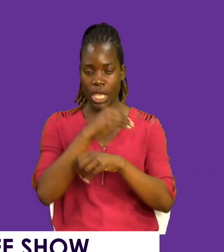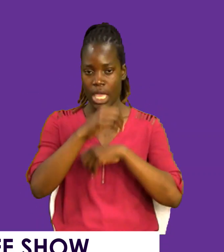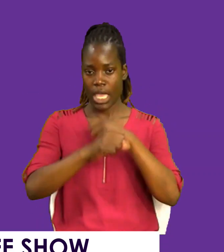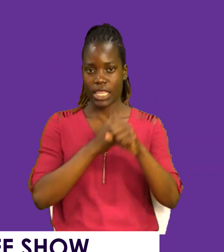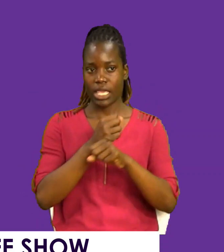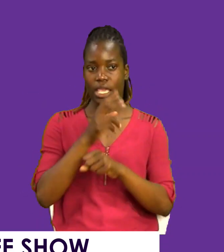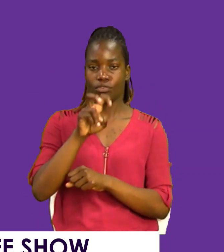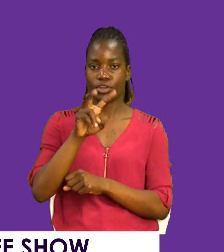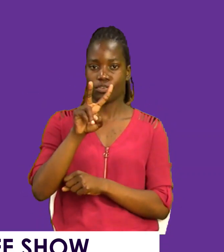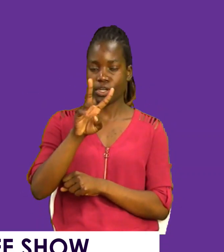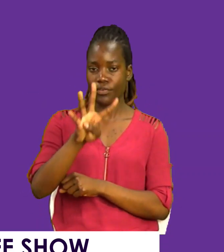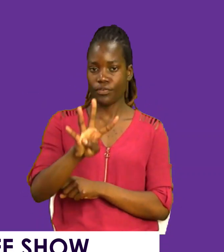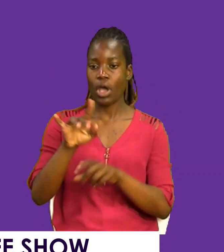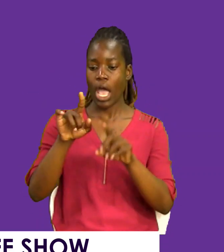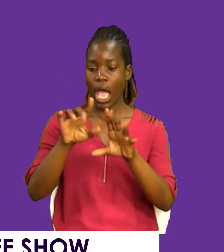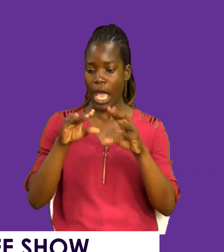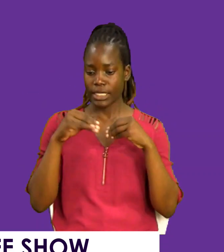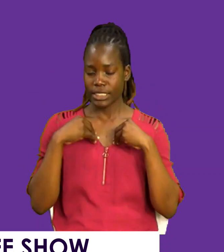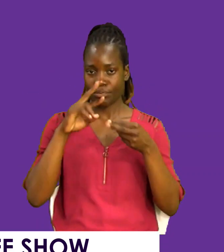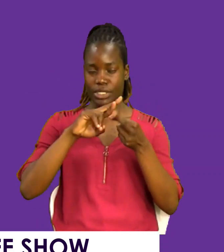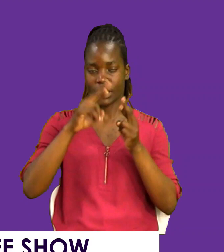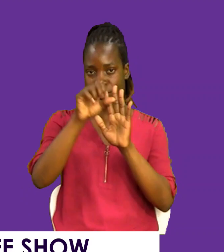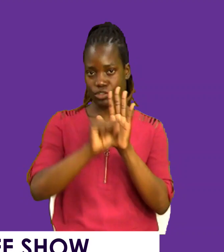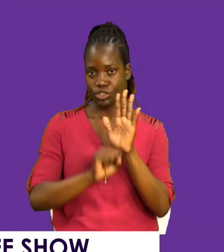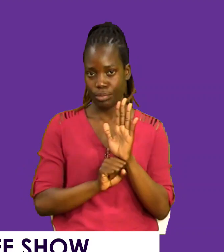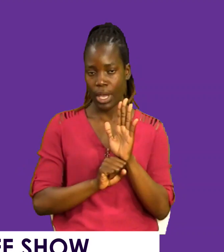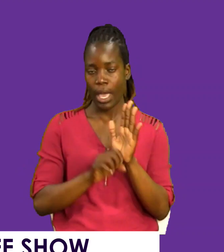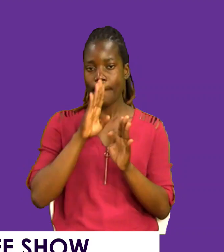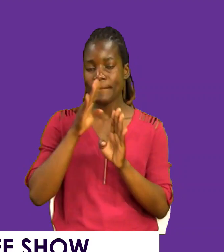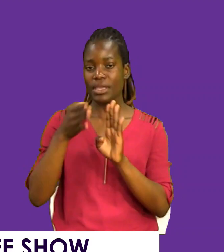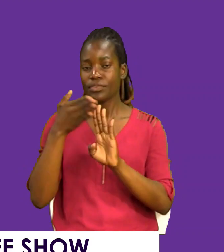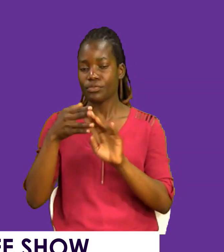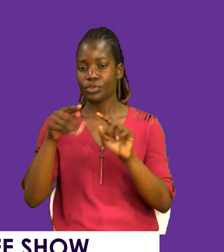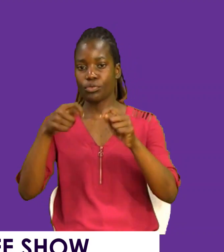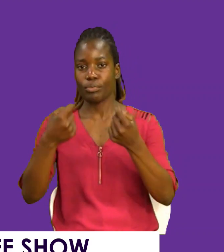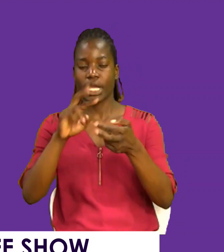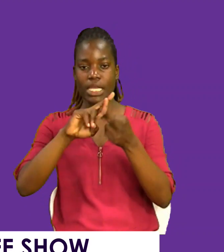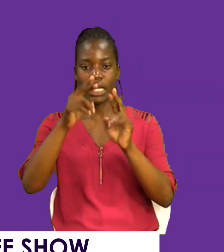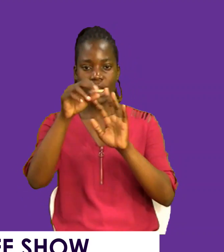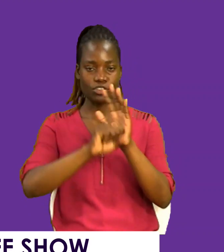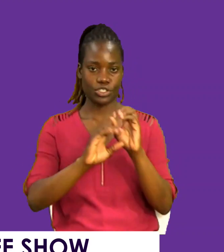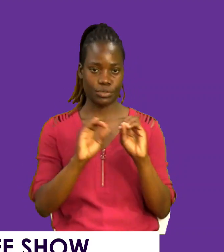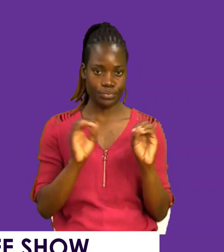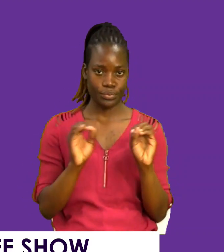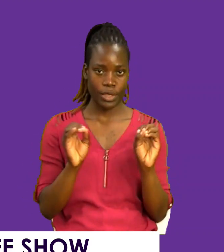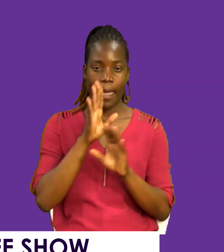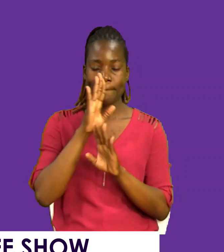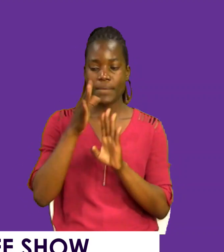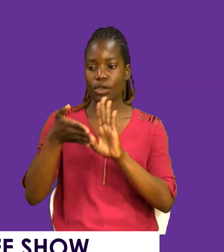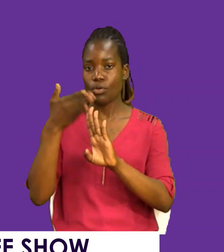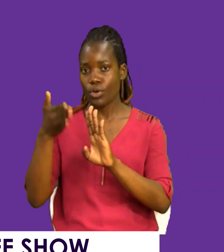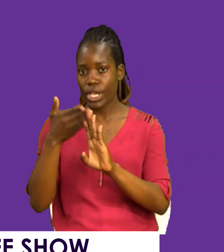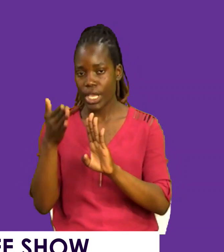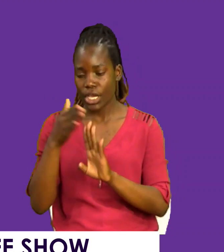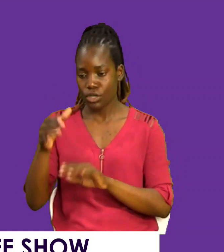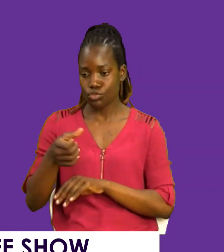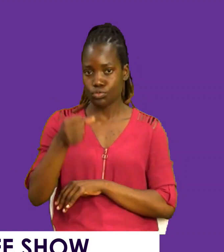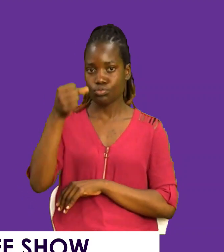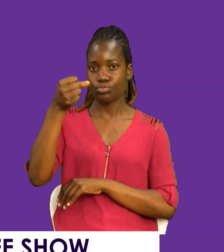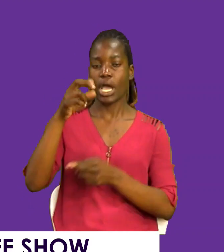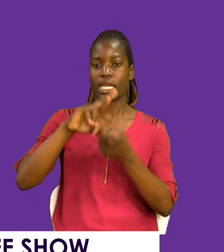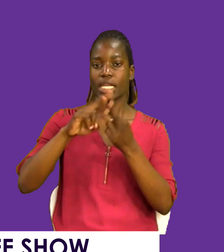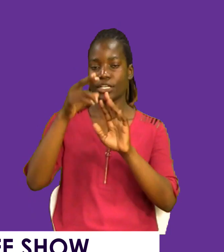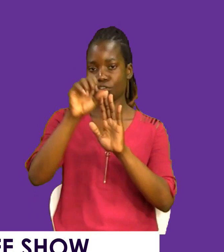2024. Embrace relationships. Do not be quick to break relationships. Be very quick to hold on to